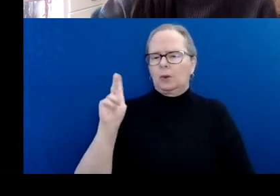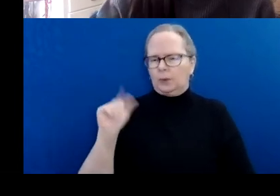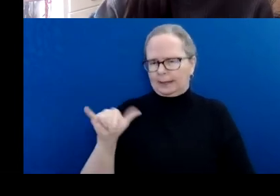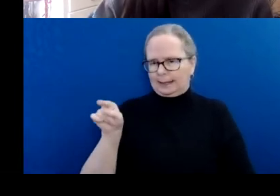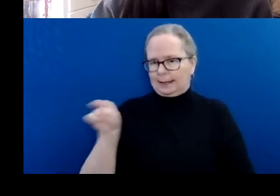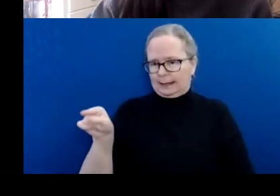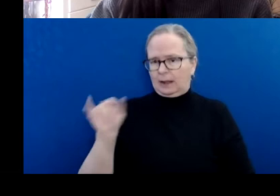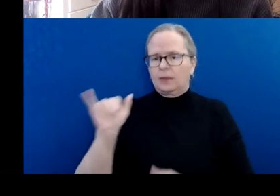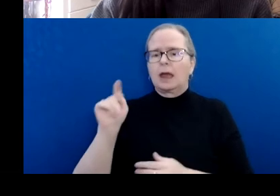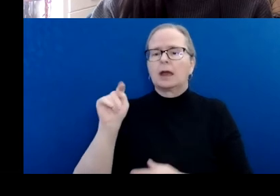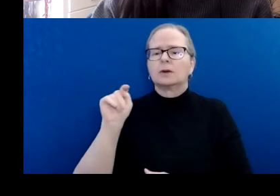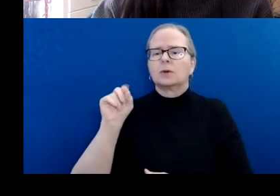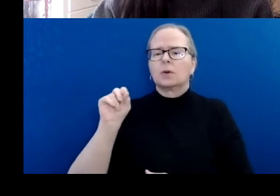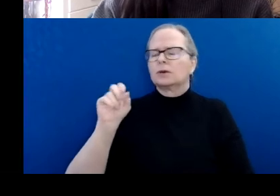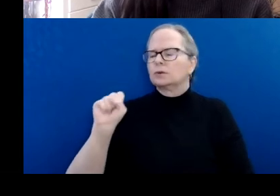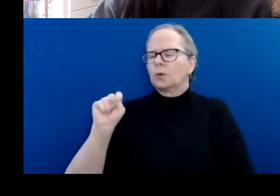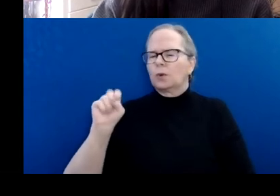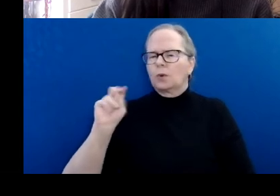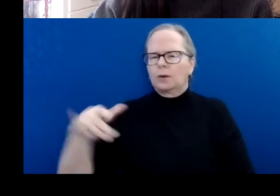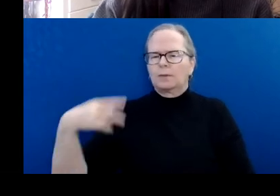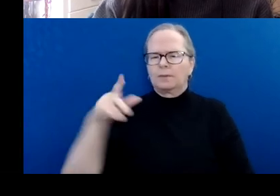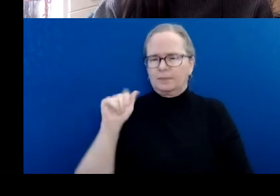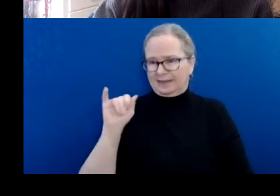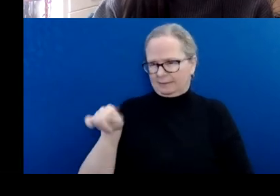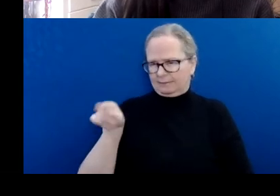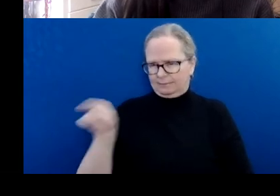The Métis people of Region 3.